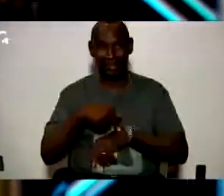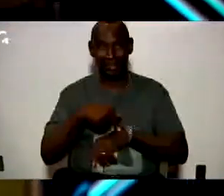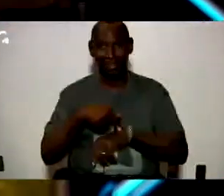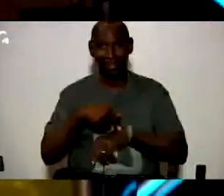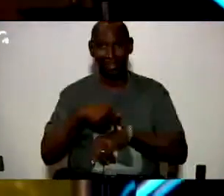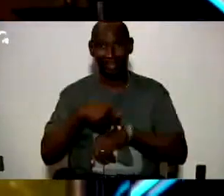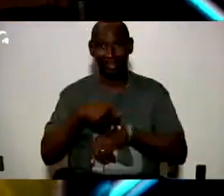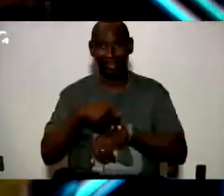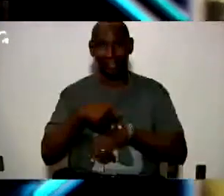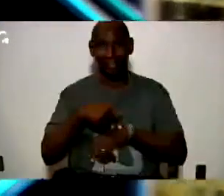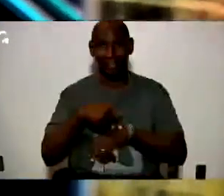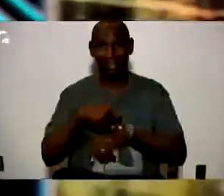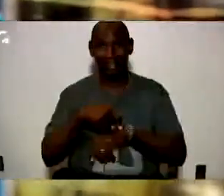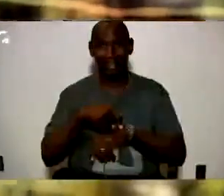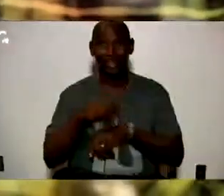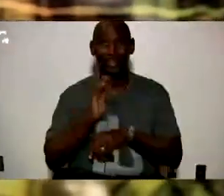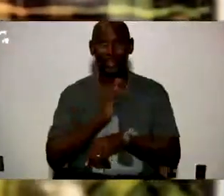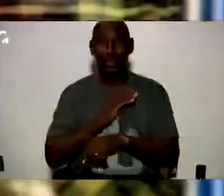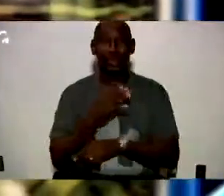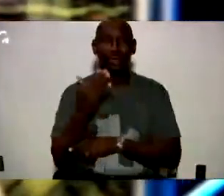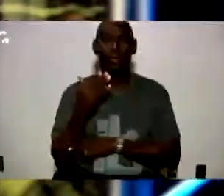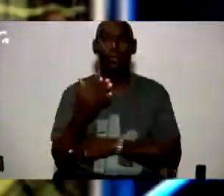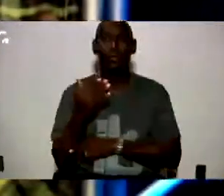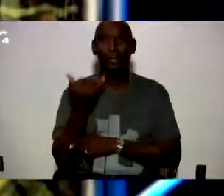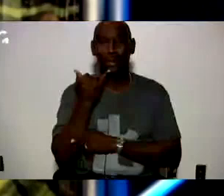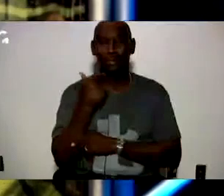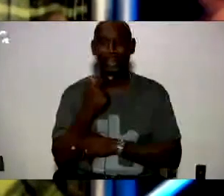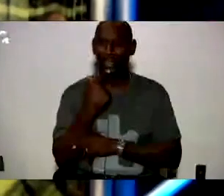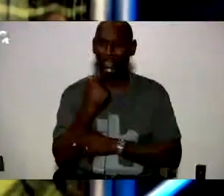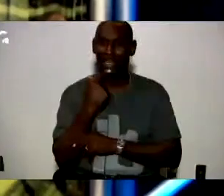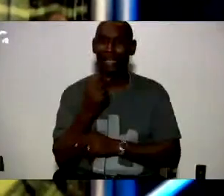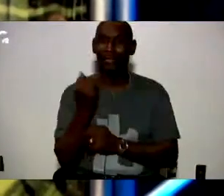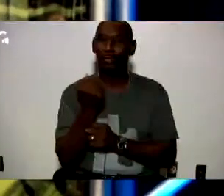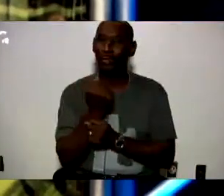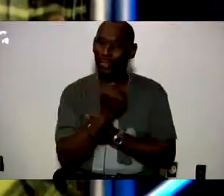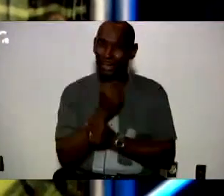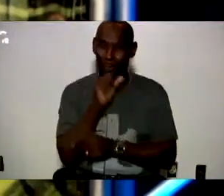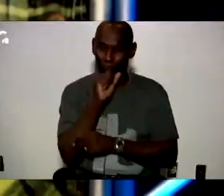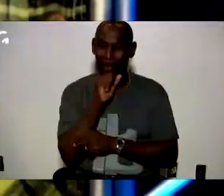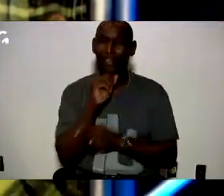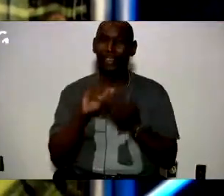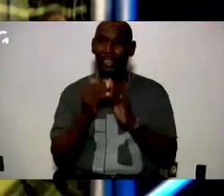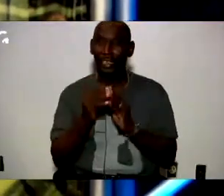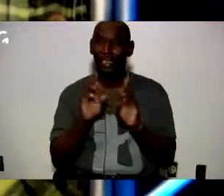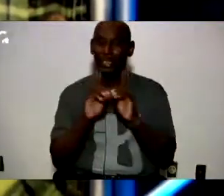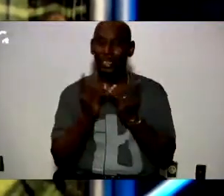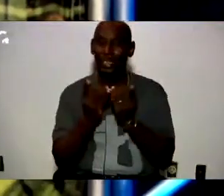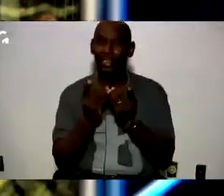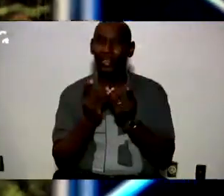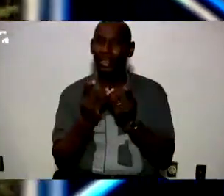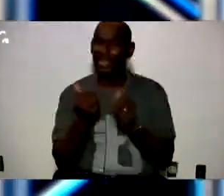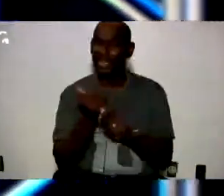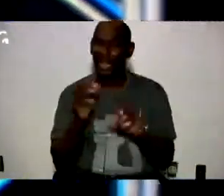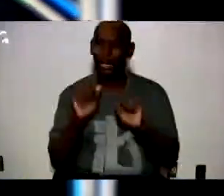So how did this happen? And when the board called me in, I said, look, I love this city. I love this district. Anything I can do to help. Let me tell you